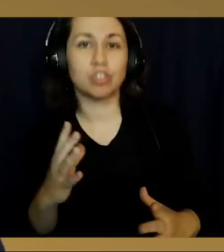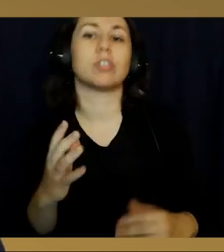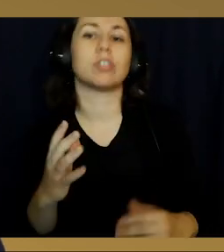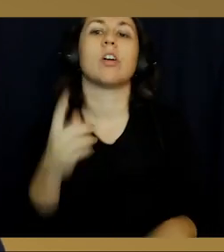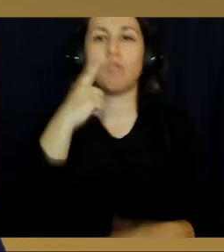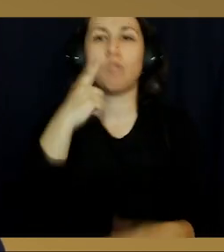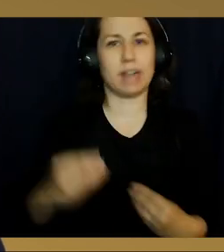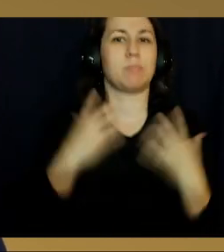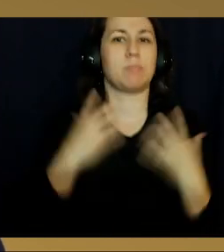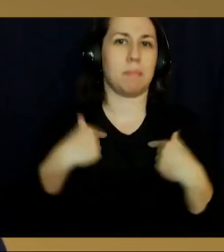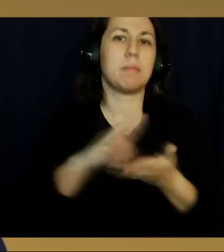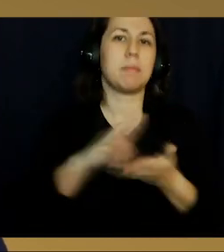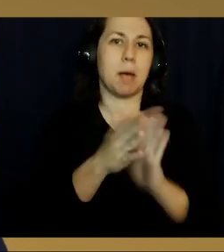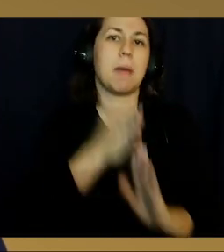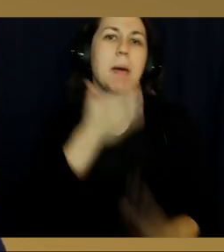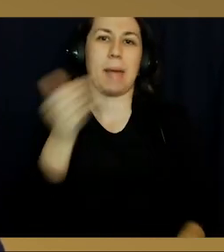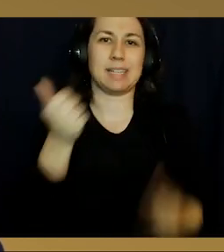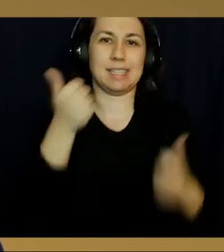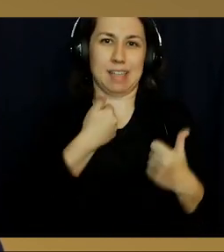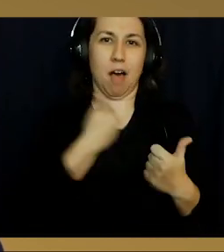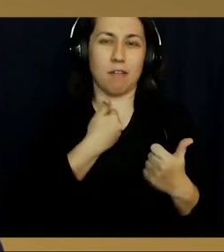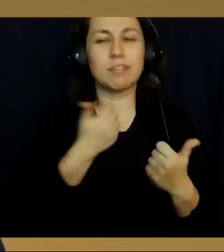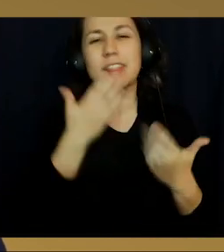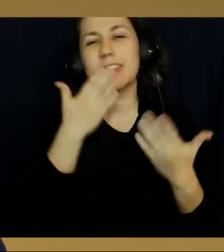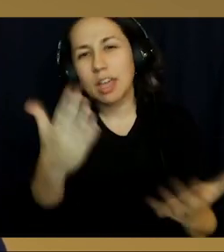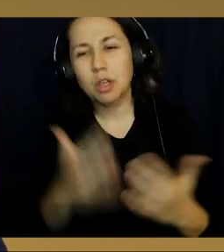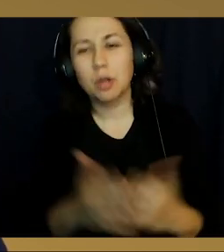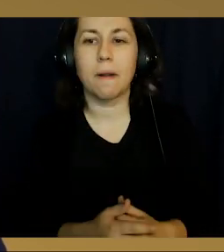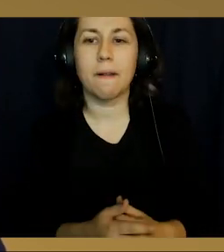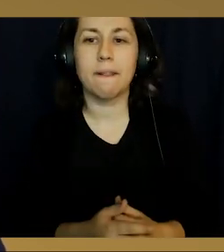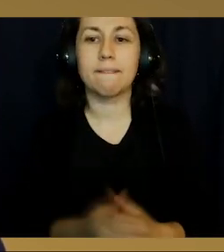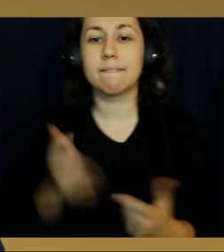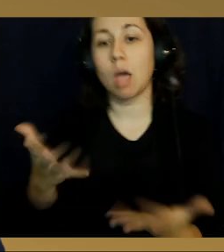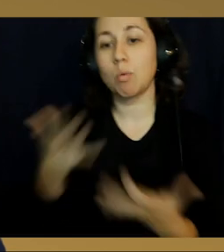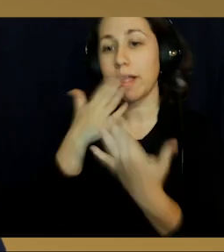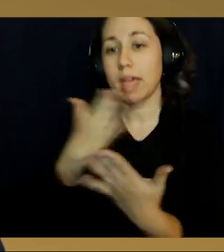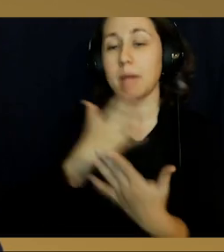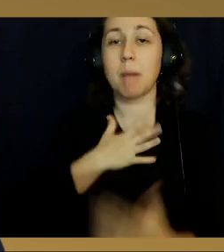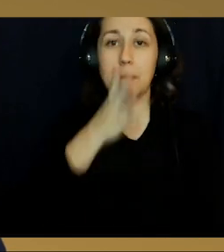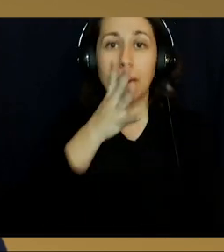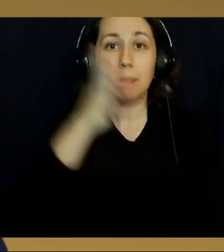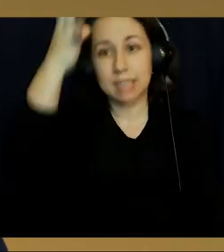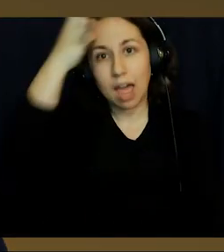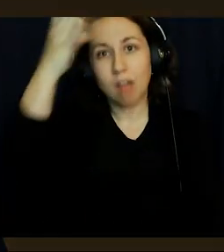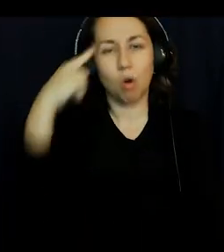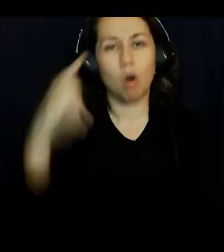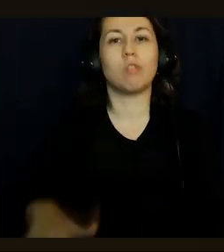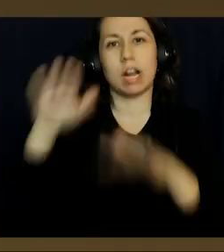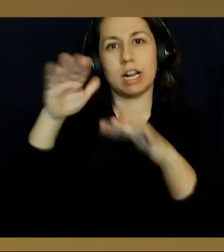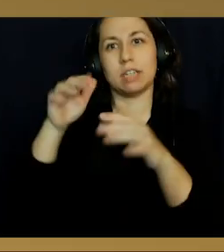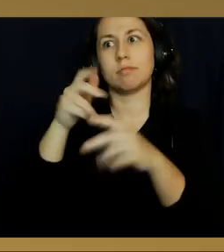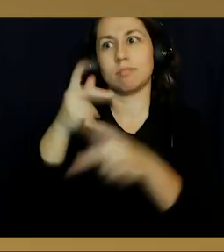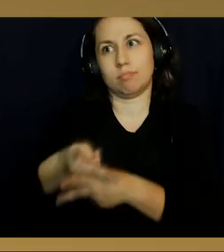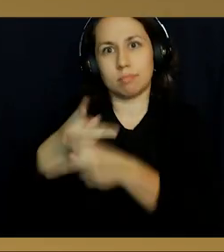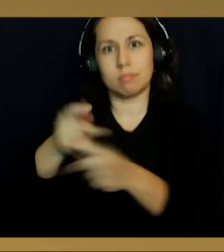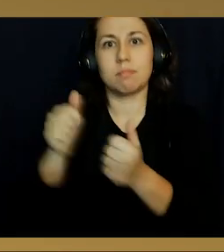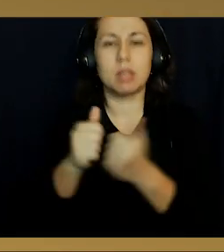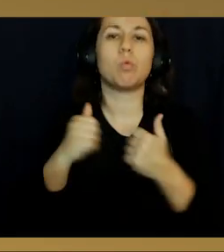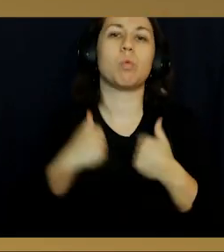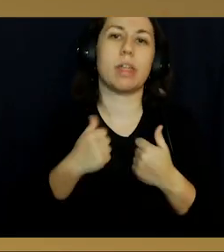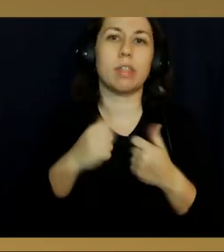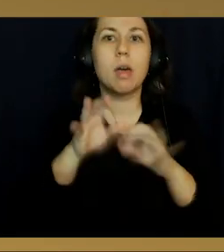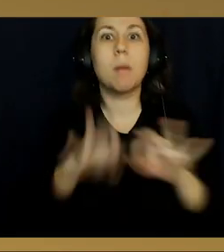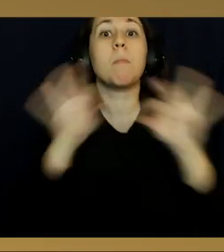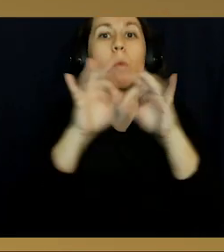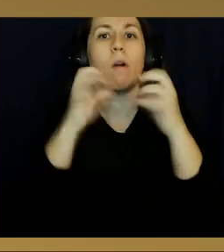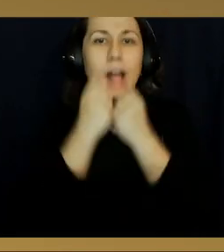AP Bio teacher, Ms. Morris, and math teacher, Mr. Nino Franco, for inspiring me to be my best self. Thank you. I'd like to thank my